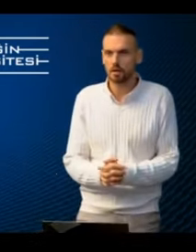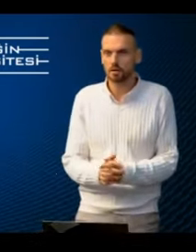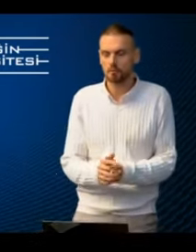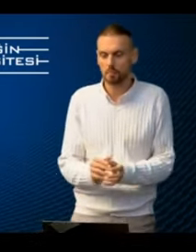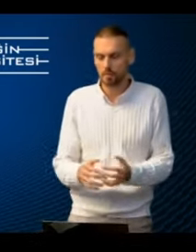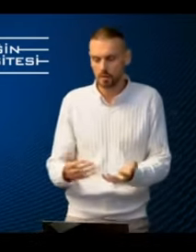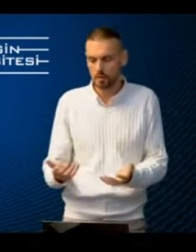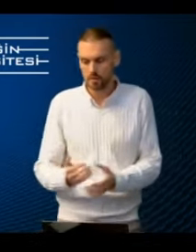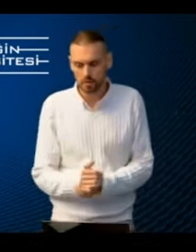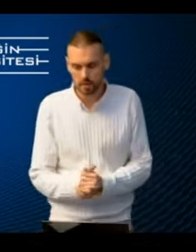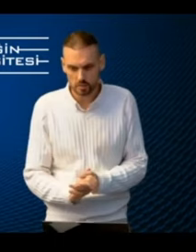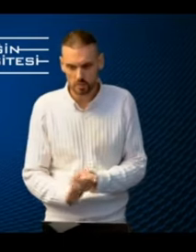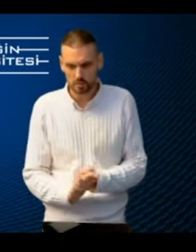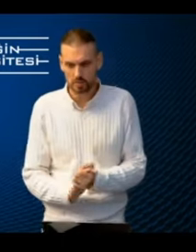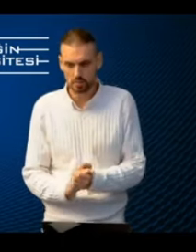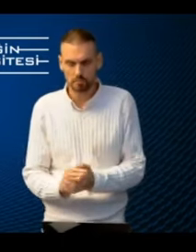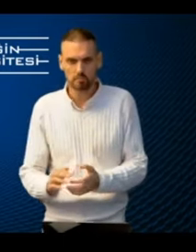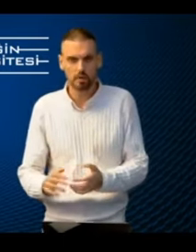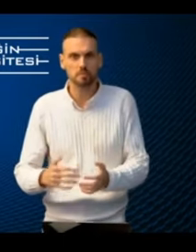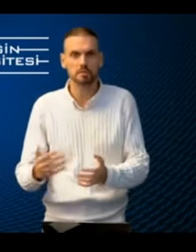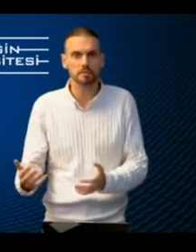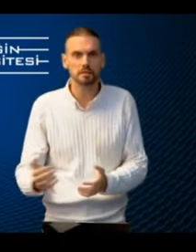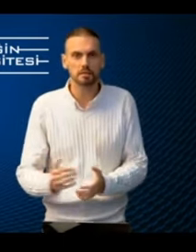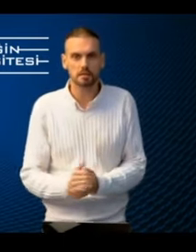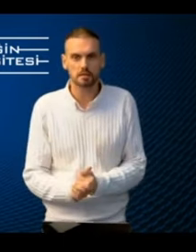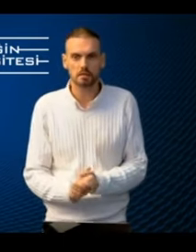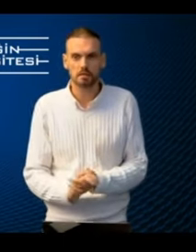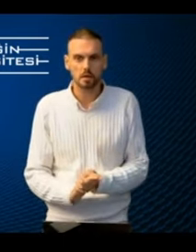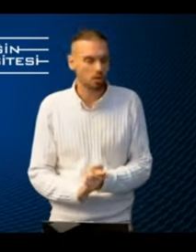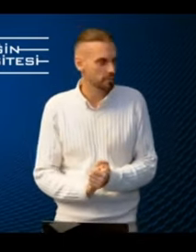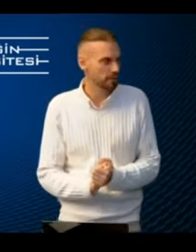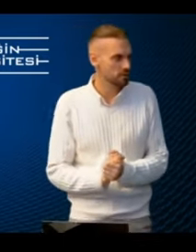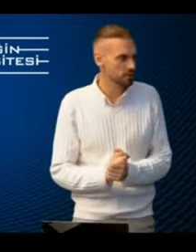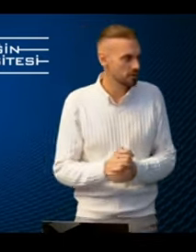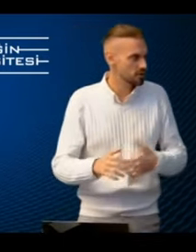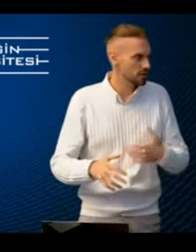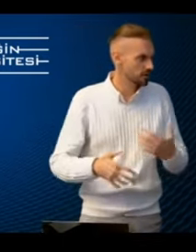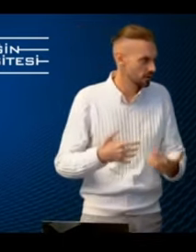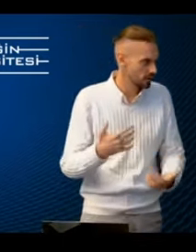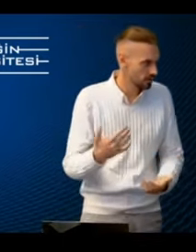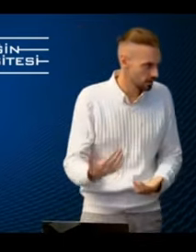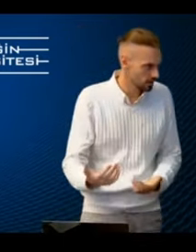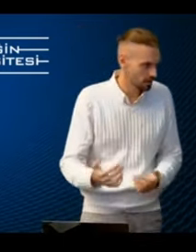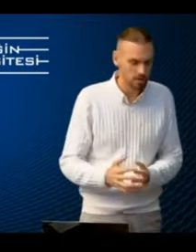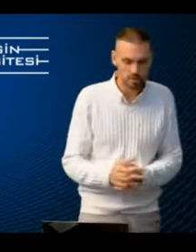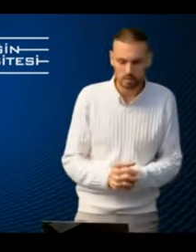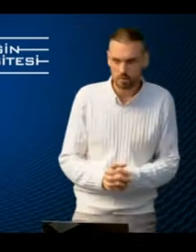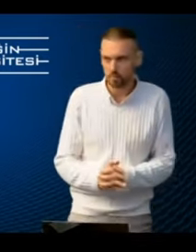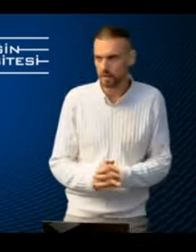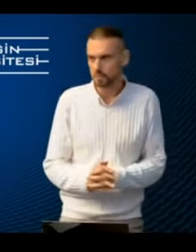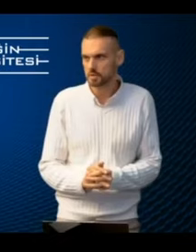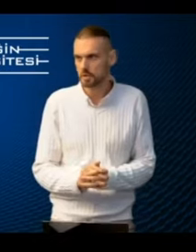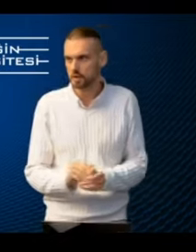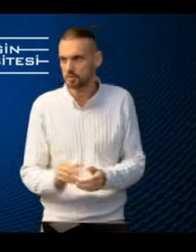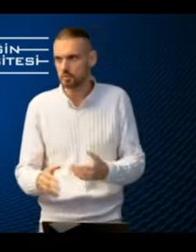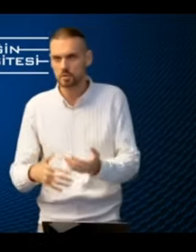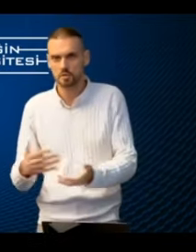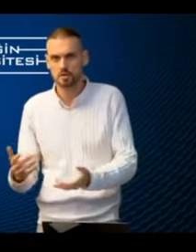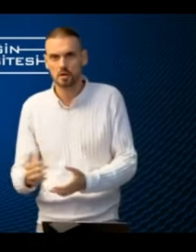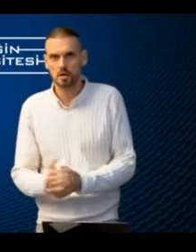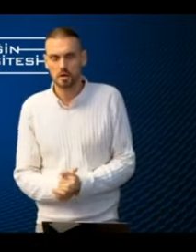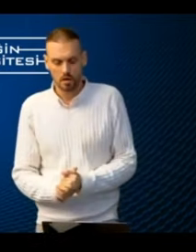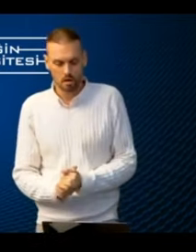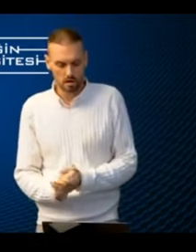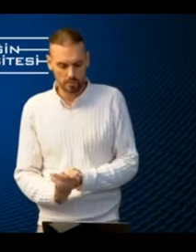in our case would be perhaps a flight attendant or perhaps a check in agent or perhaps a